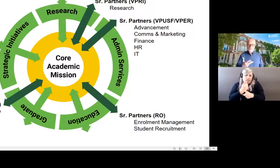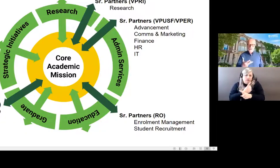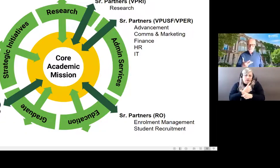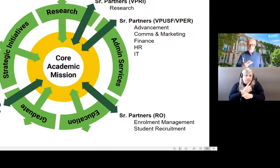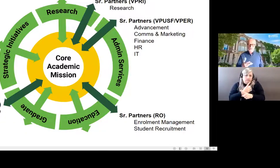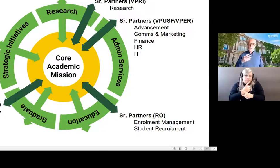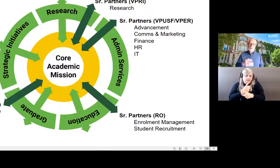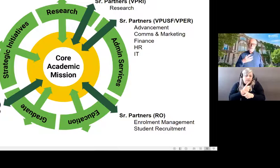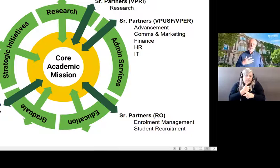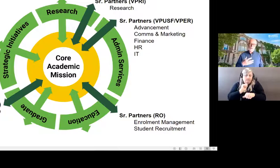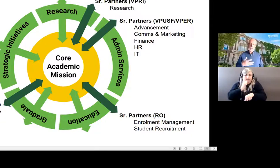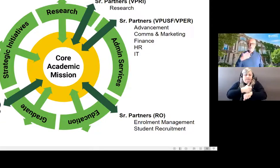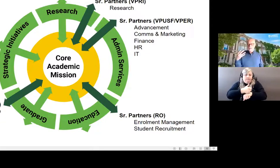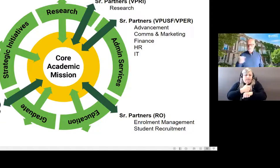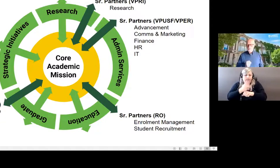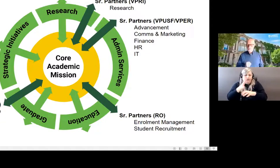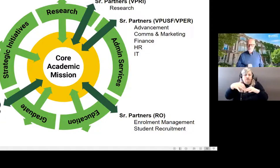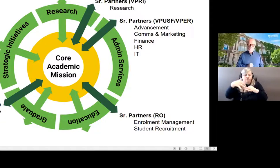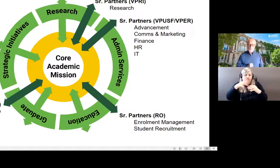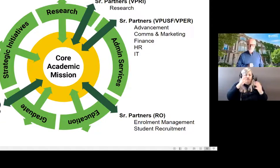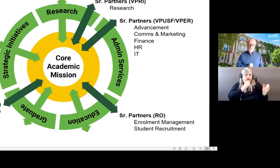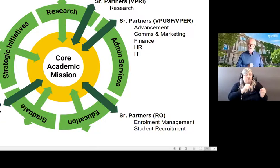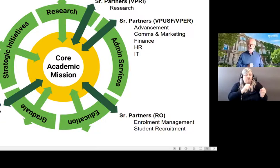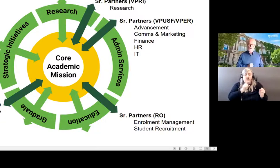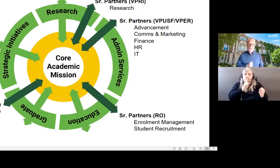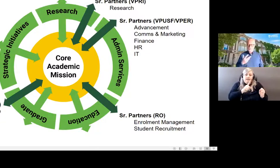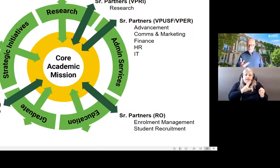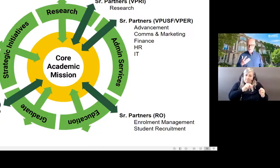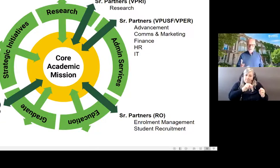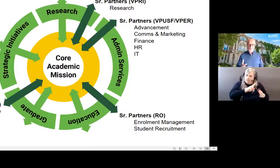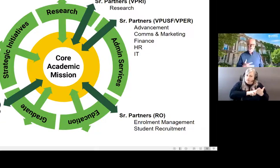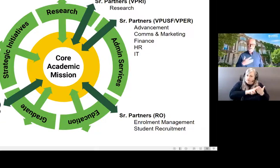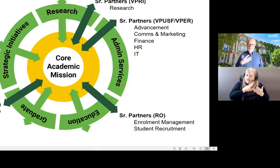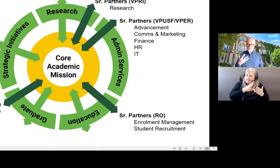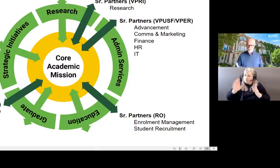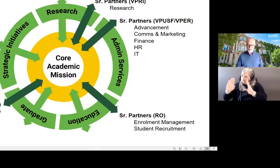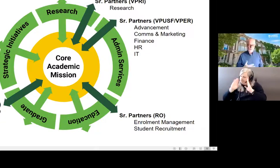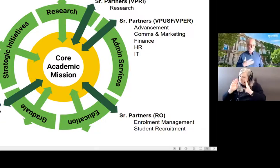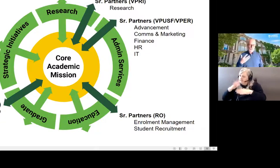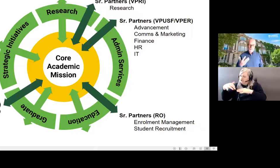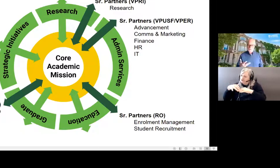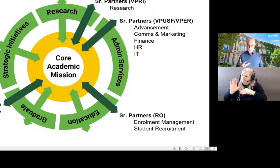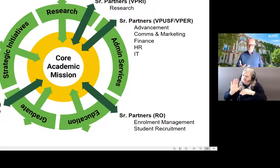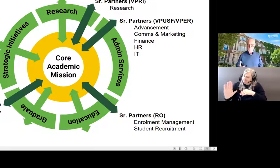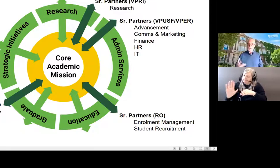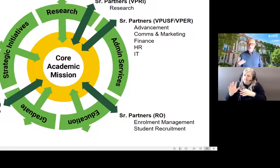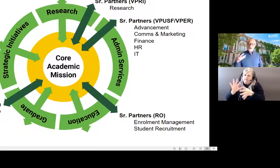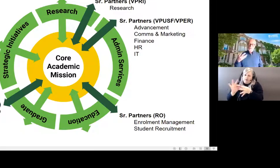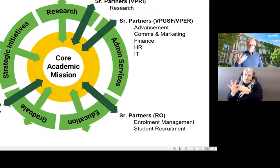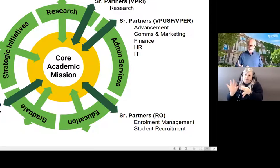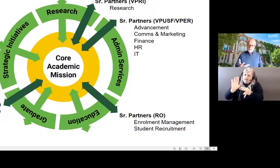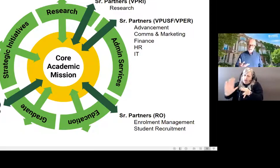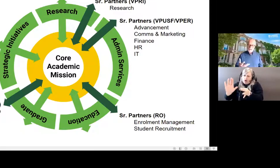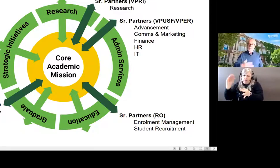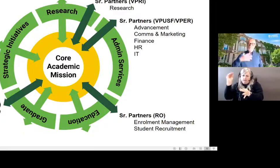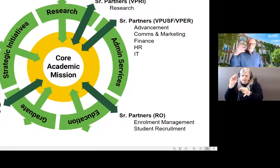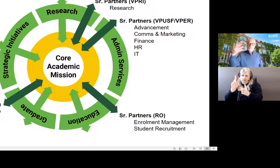strategy. Rather, we need to listen to the voices of our Indigenous colleagues or Indigenous scholars or Indigenous students within